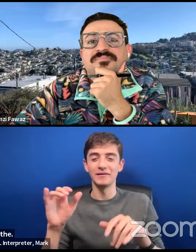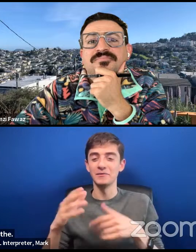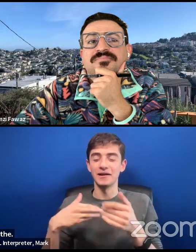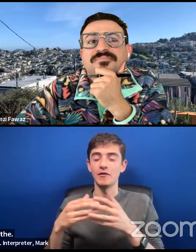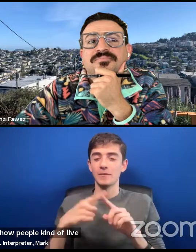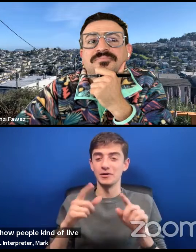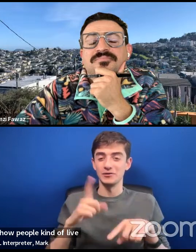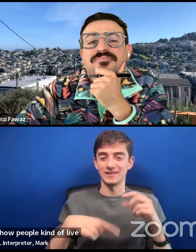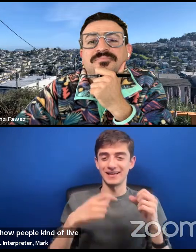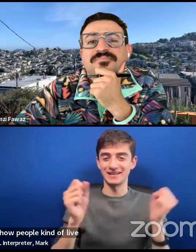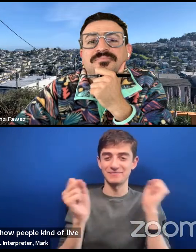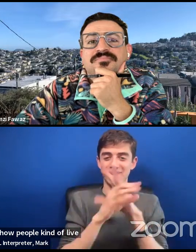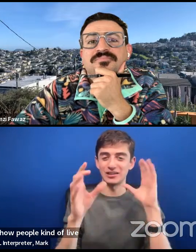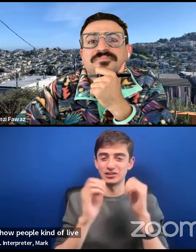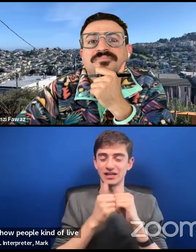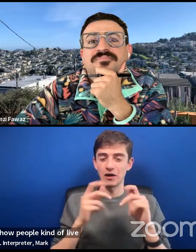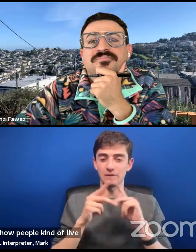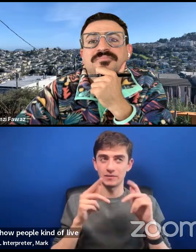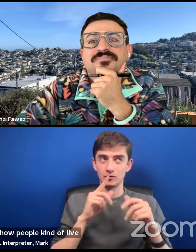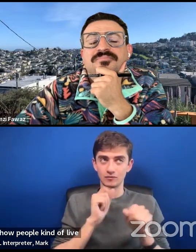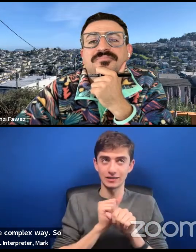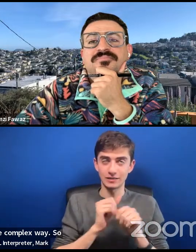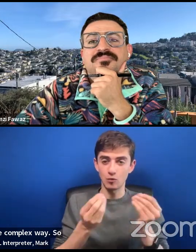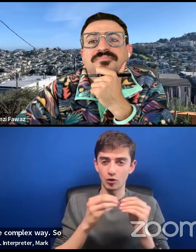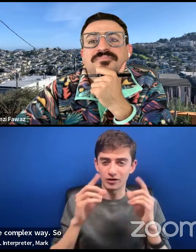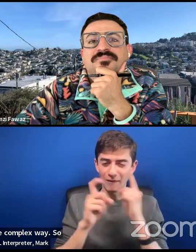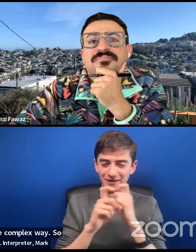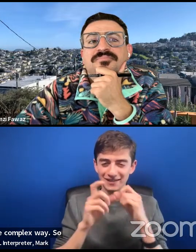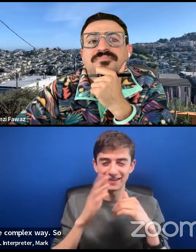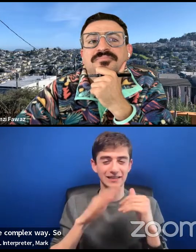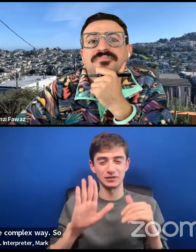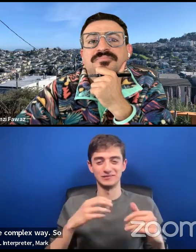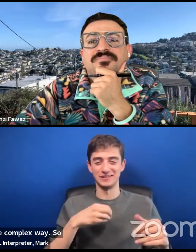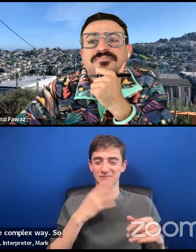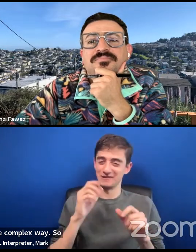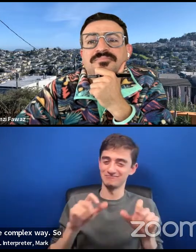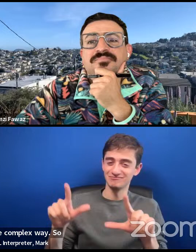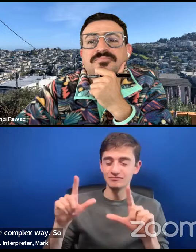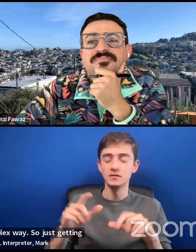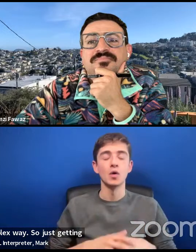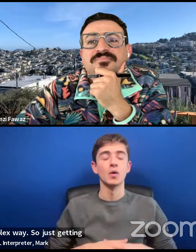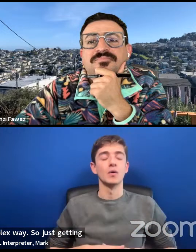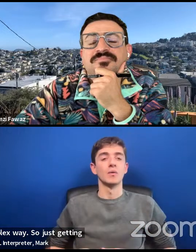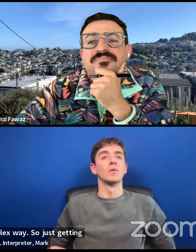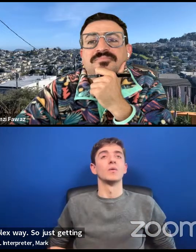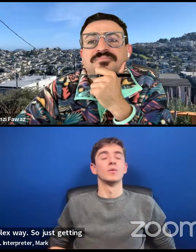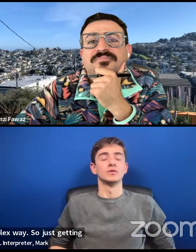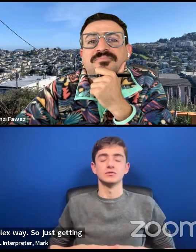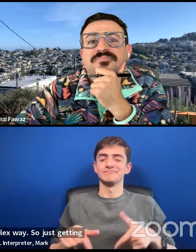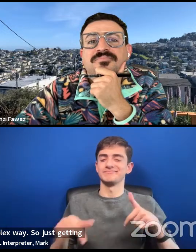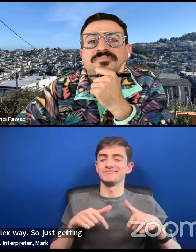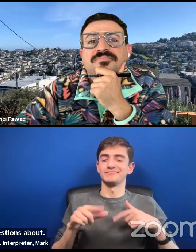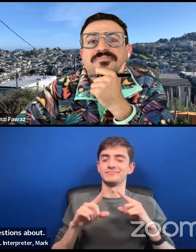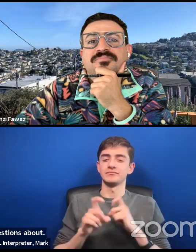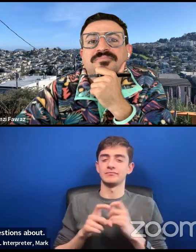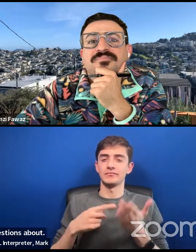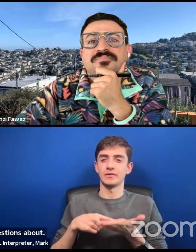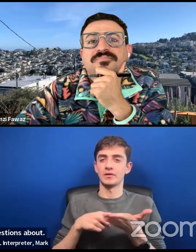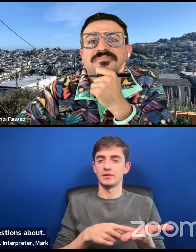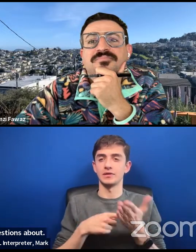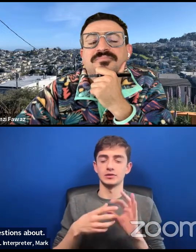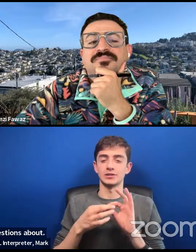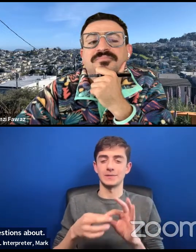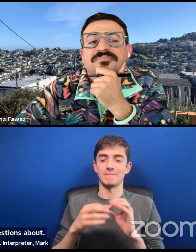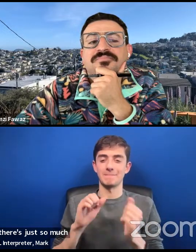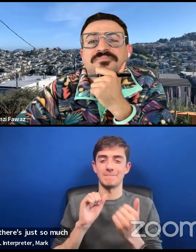lived their lives in a much more complex way. So just getting back to the kind of questions about, about method, there's just, there's just so much tidiness